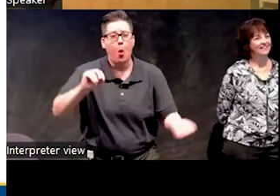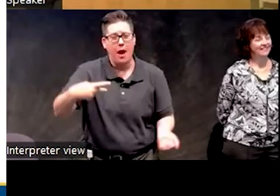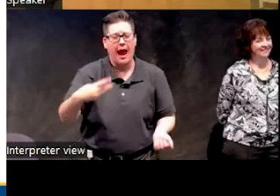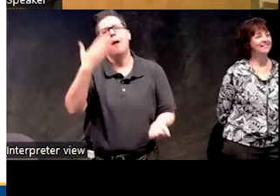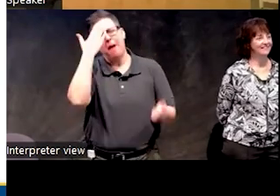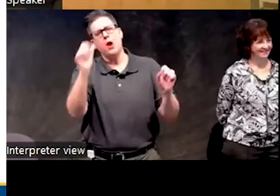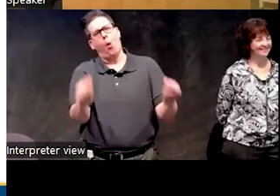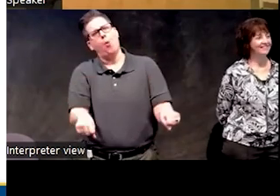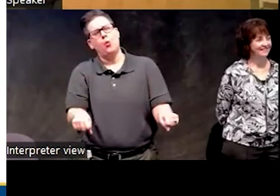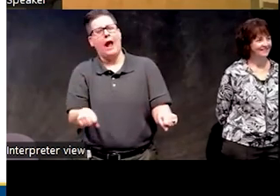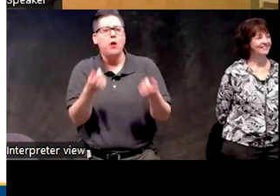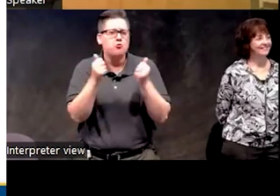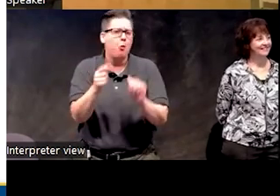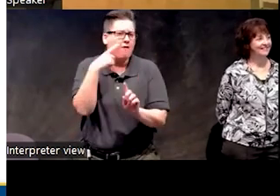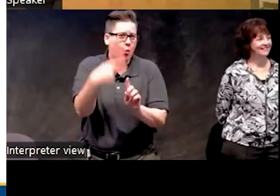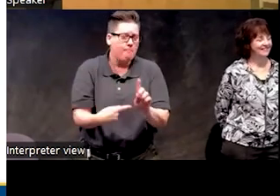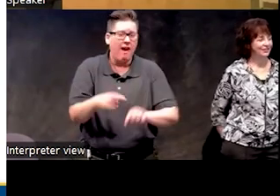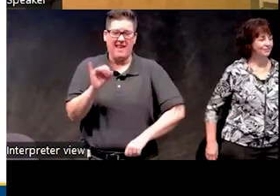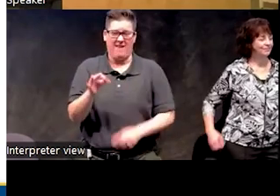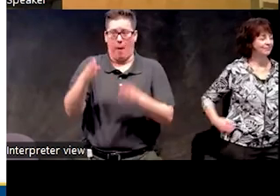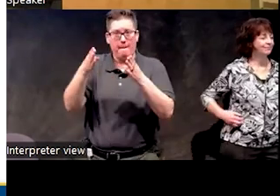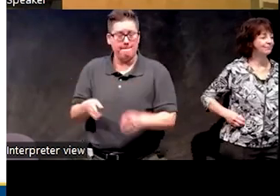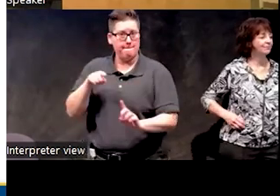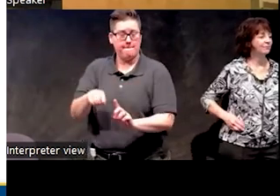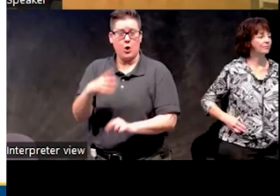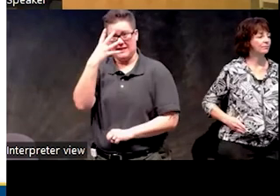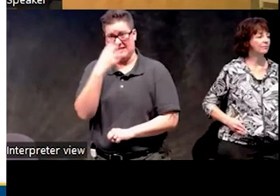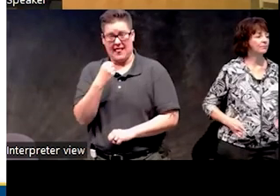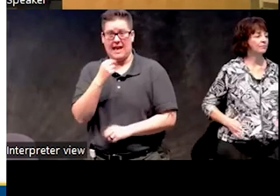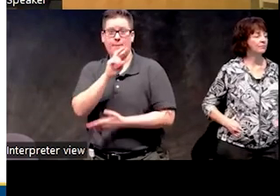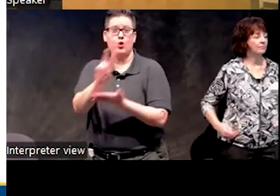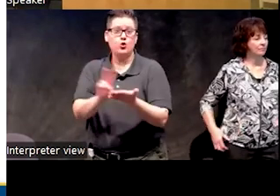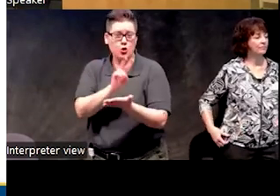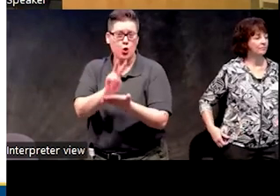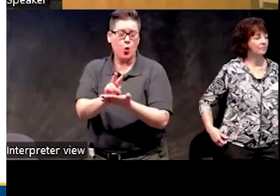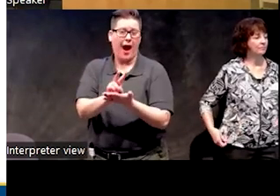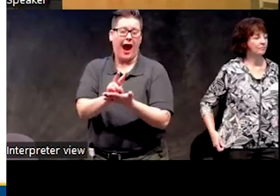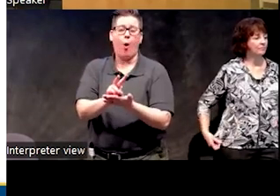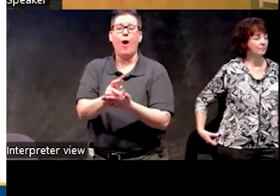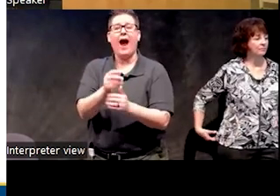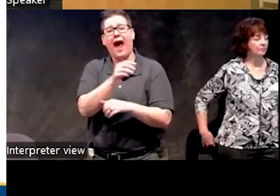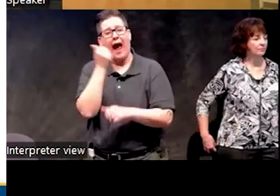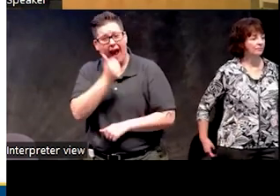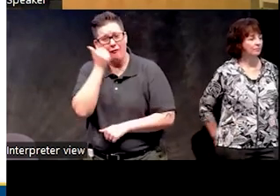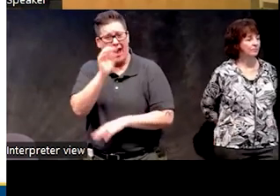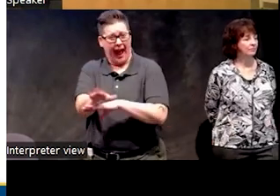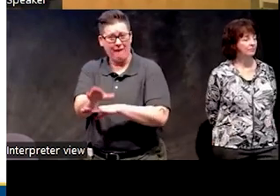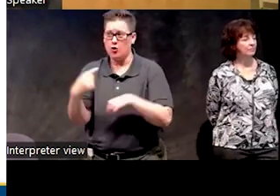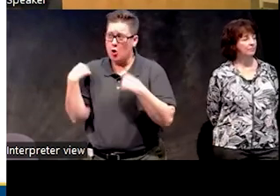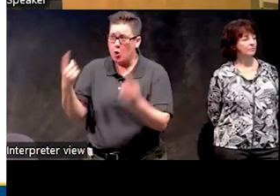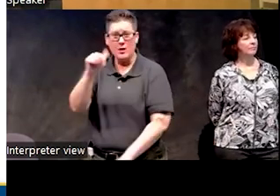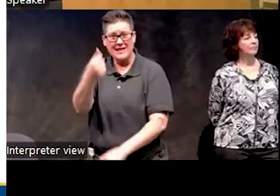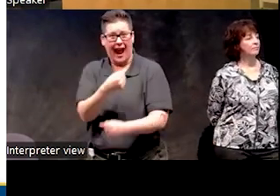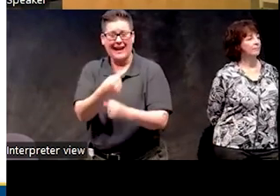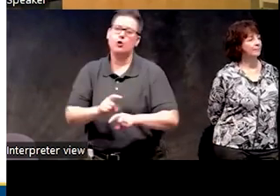um, let's just do it for a month. If this is someone who sleeps two hours every afternoon and has done so for 10 years,